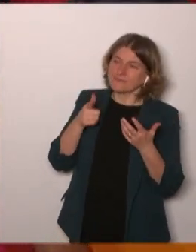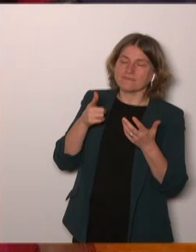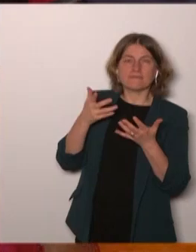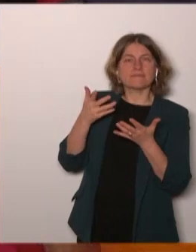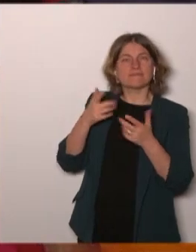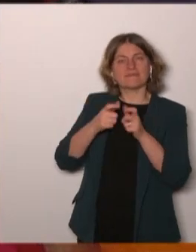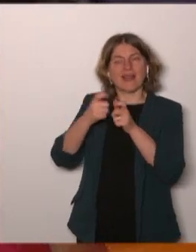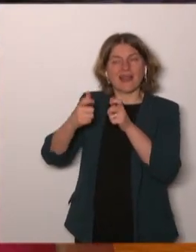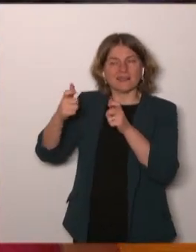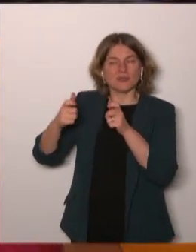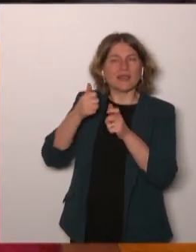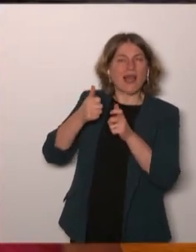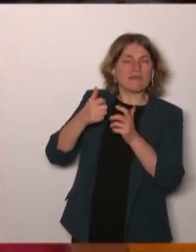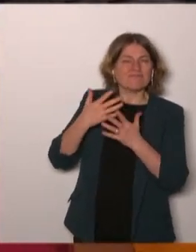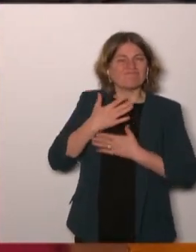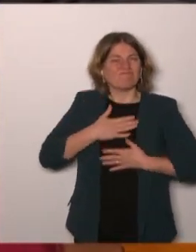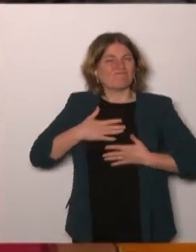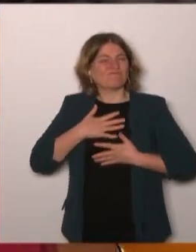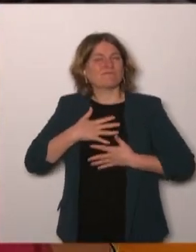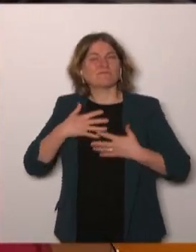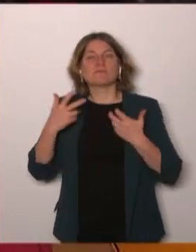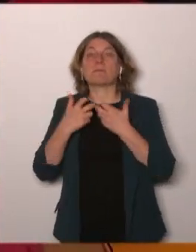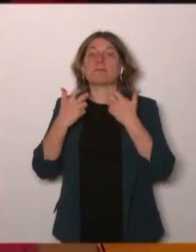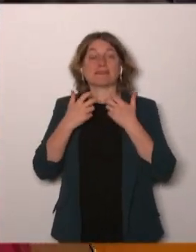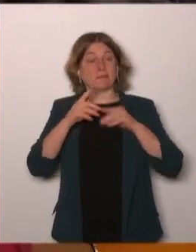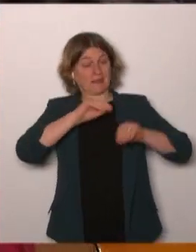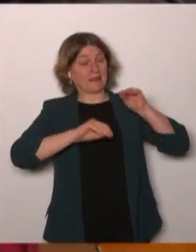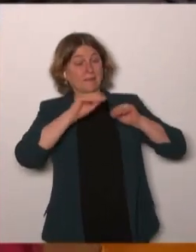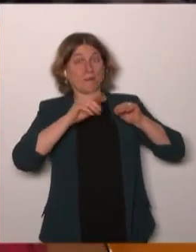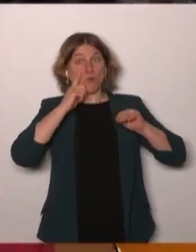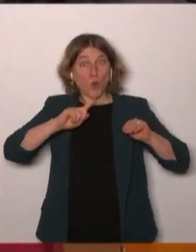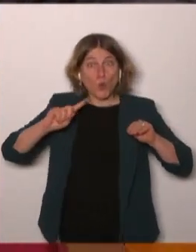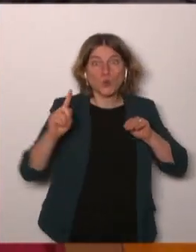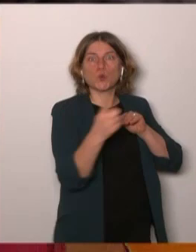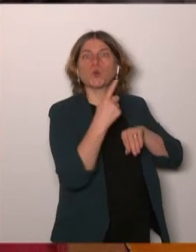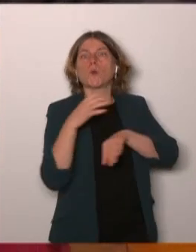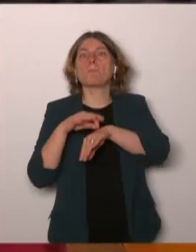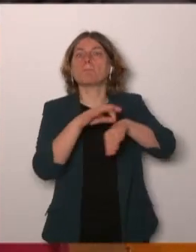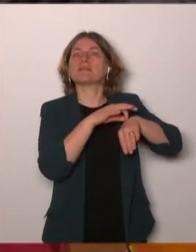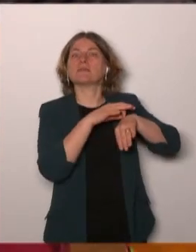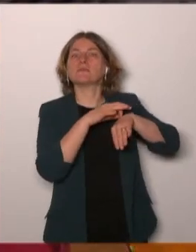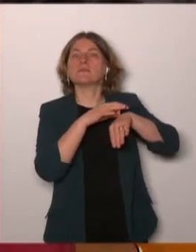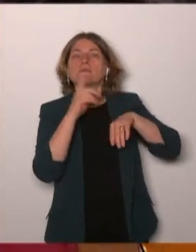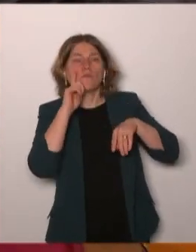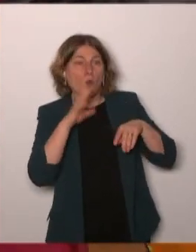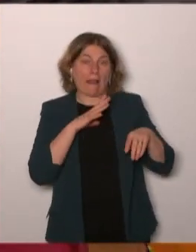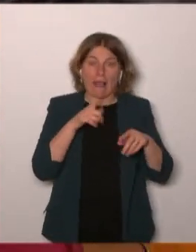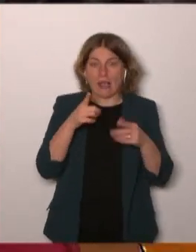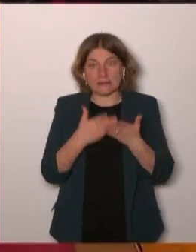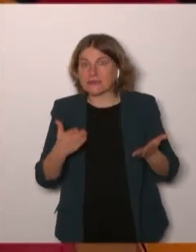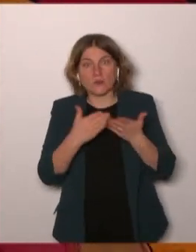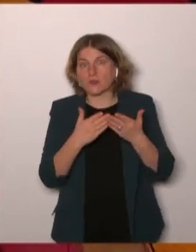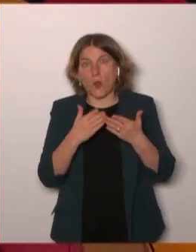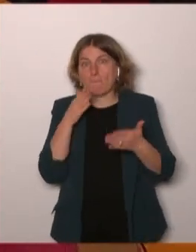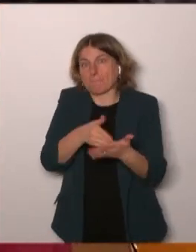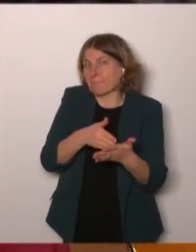every patient despite this treatment getting a marketing authorization for a large indication and there the question is a question which is